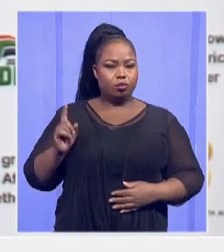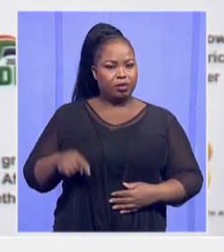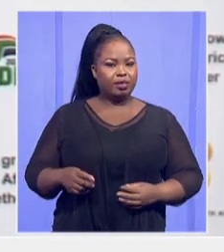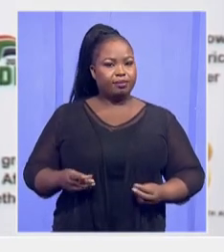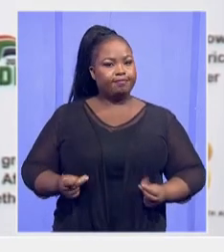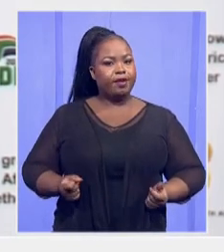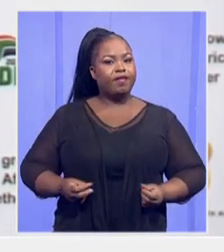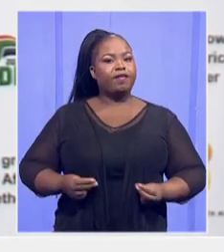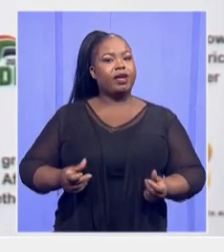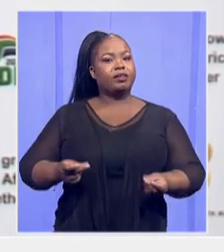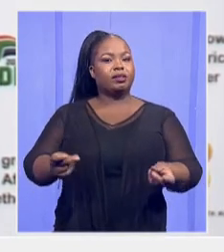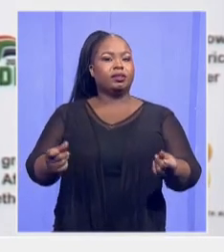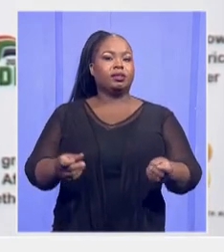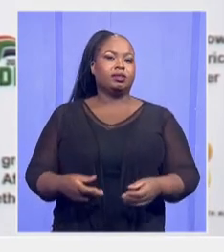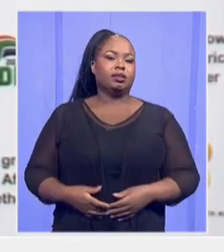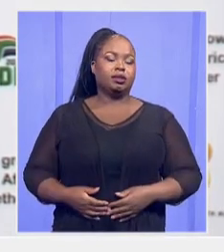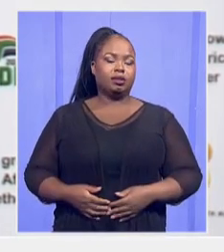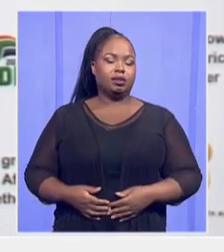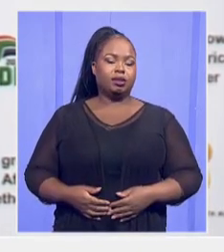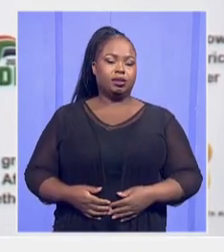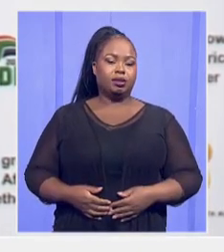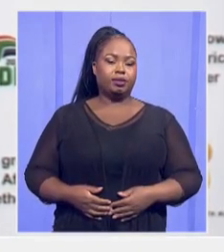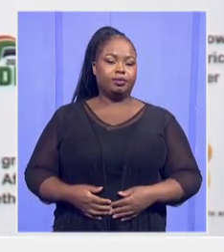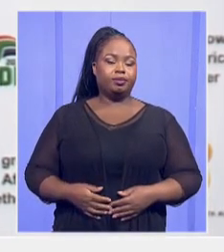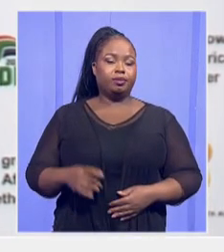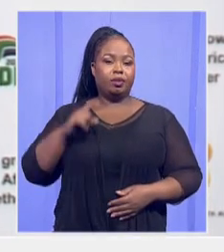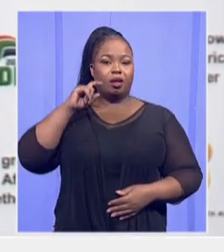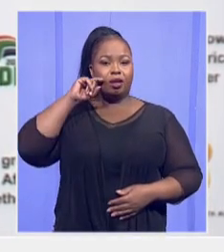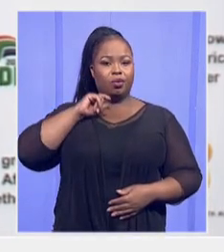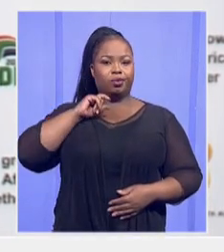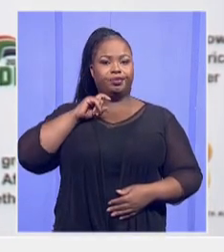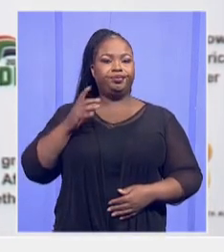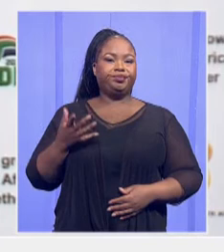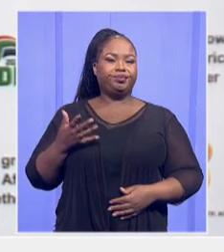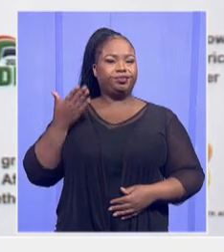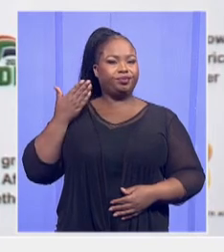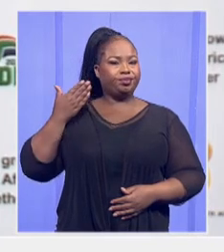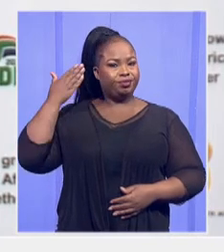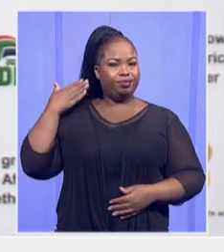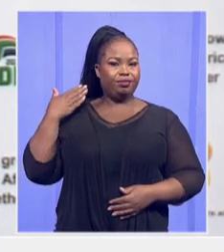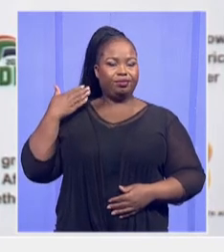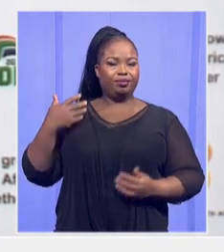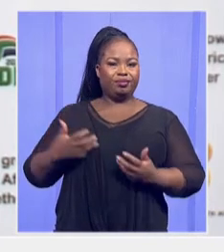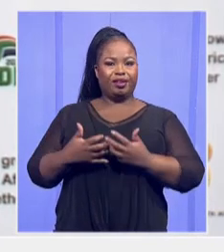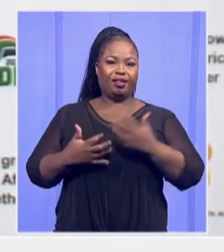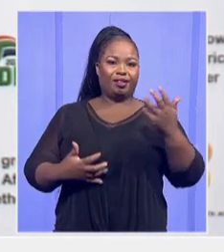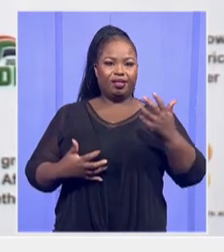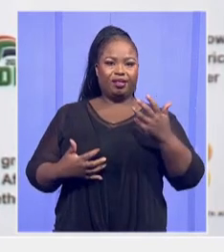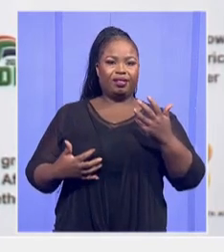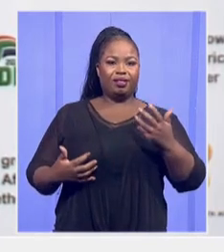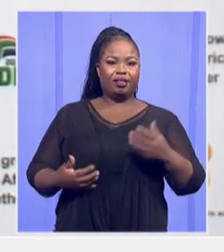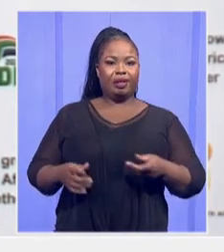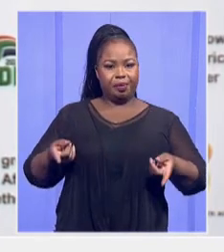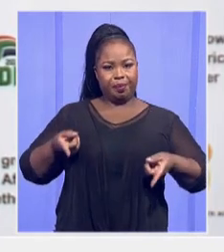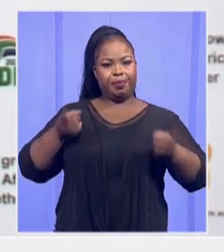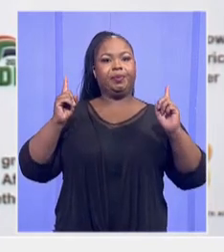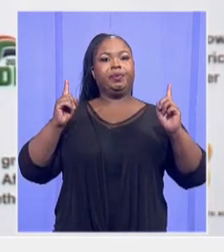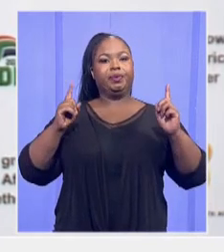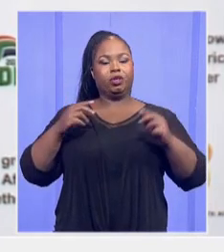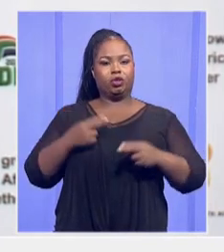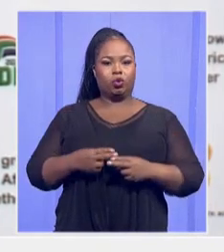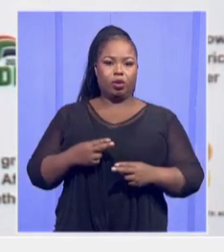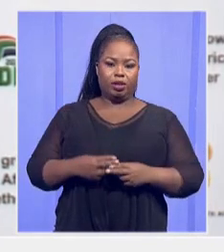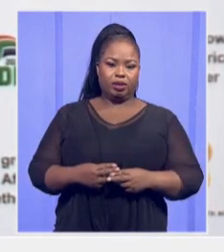to replace inappropriate and unsafe sanitation.